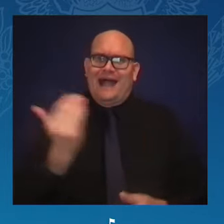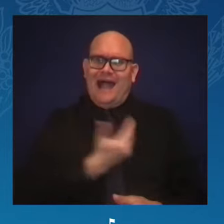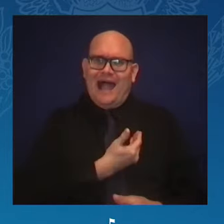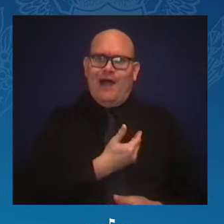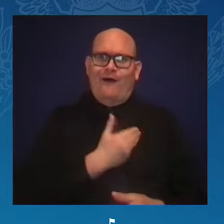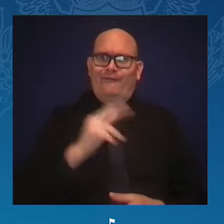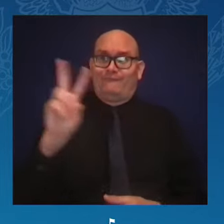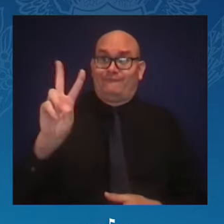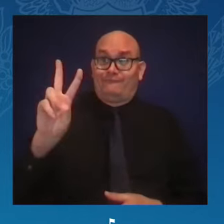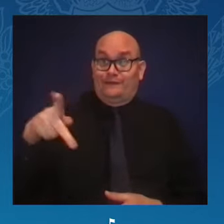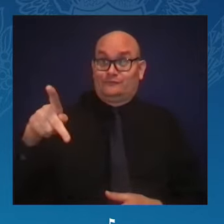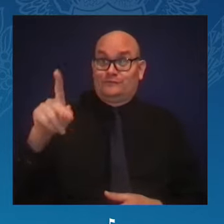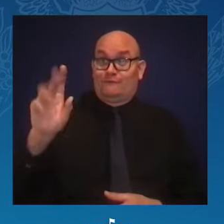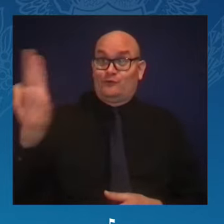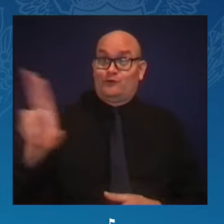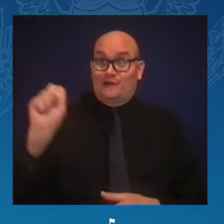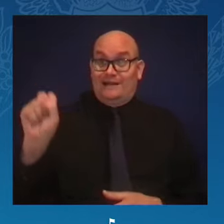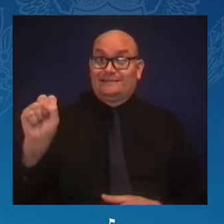Kamala Harris. I?